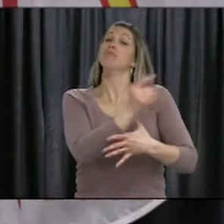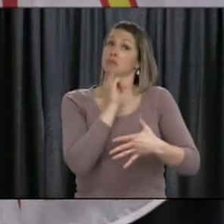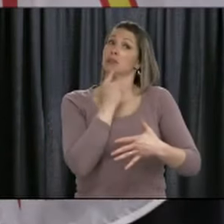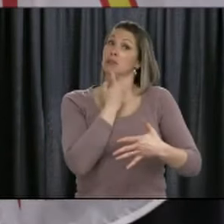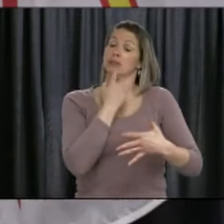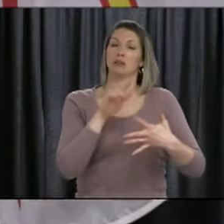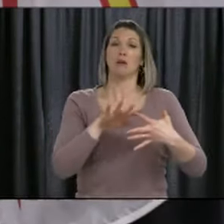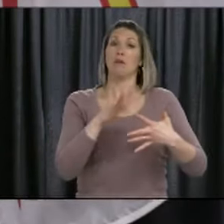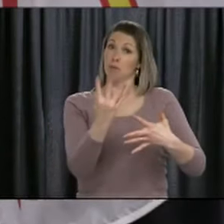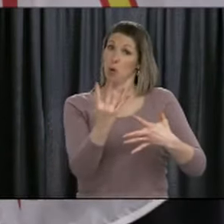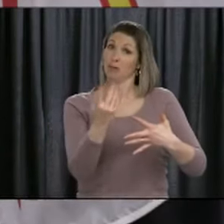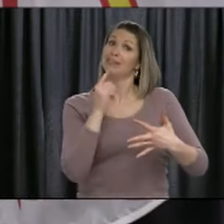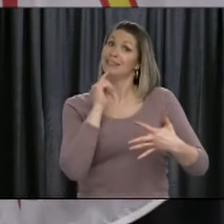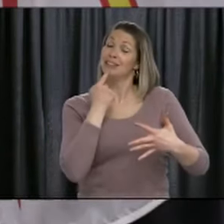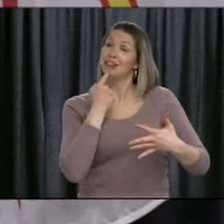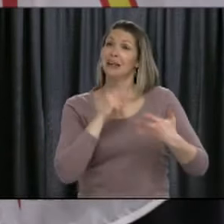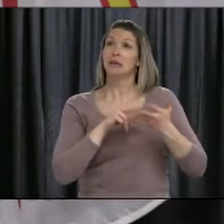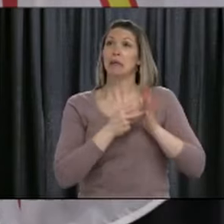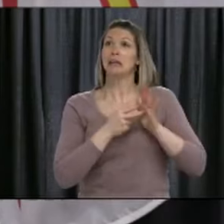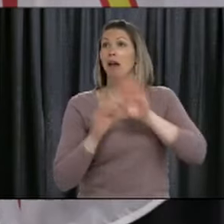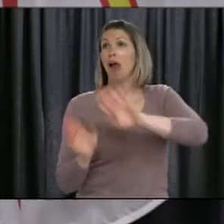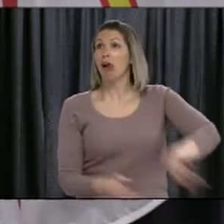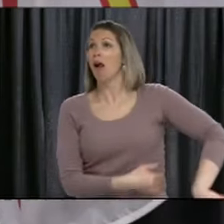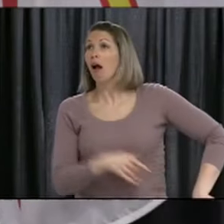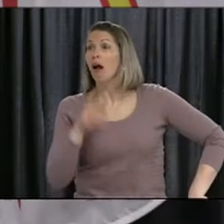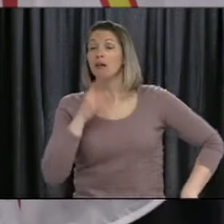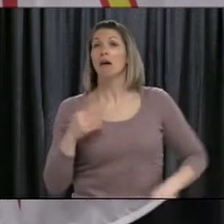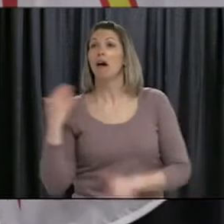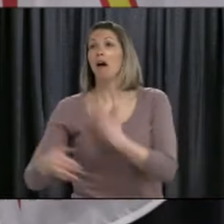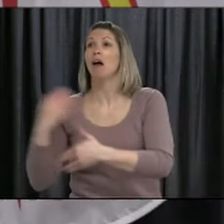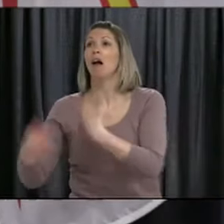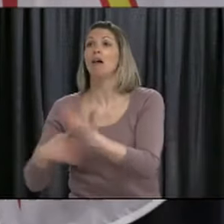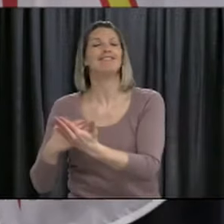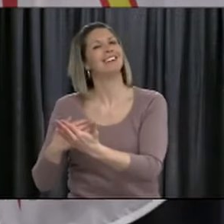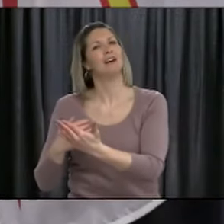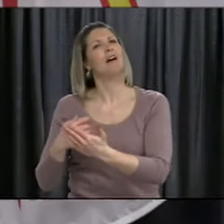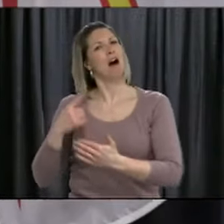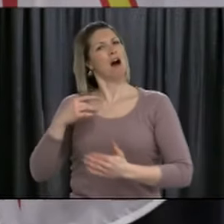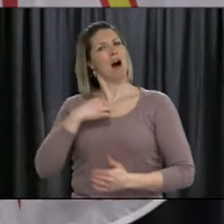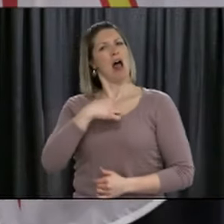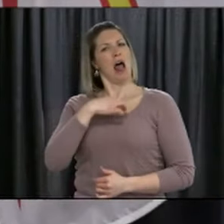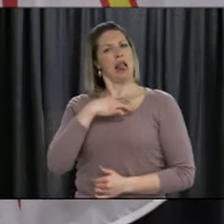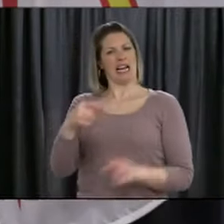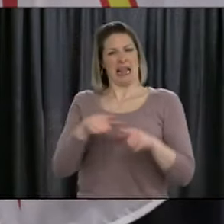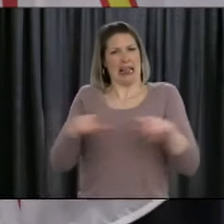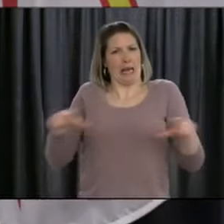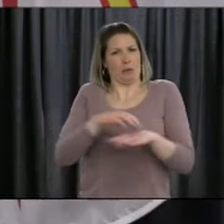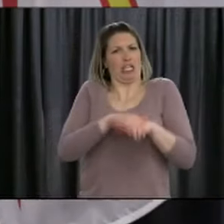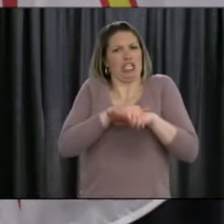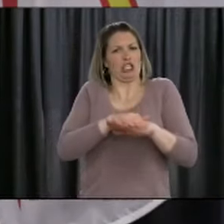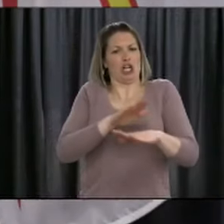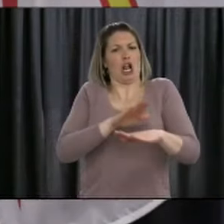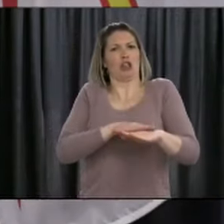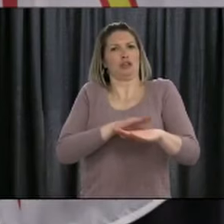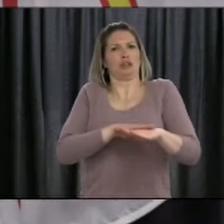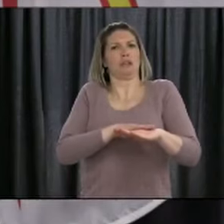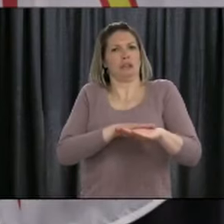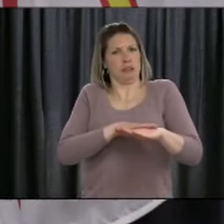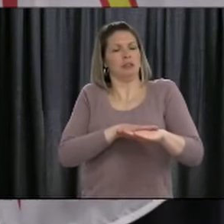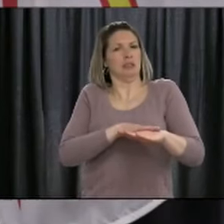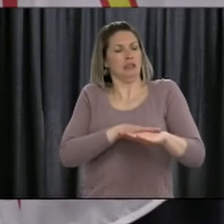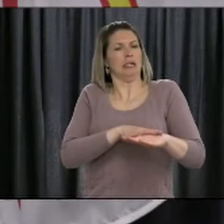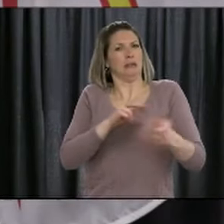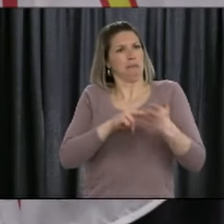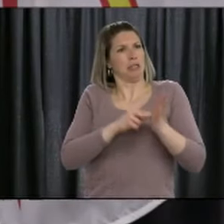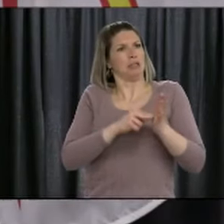public health point of view. So, I think just some of the language around just simply using an alert system that makes it a little unique to even Canadians in other